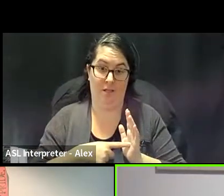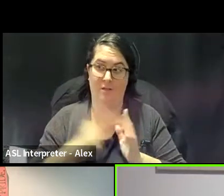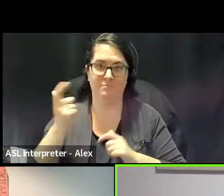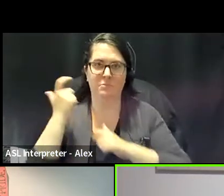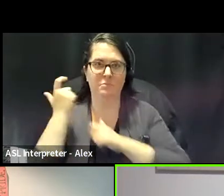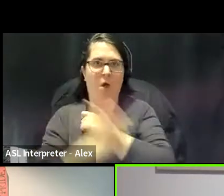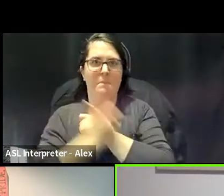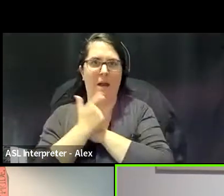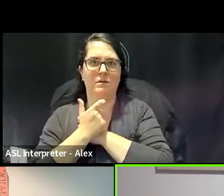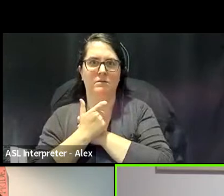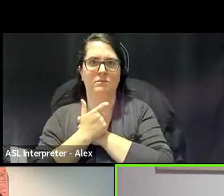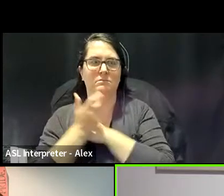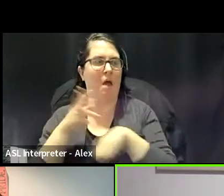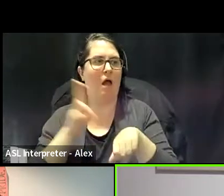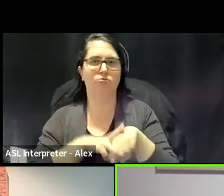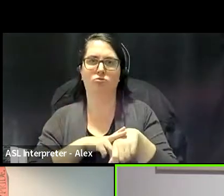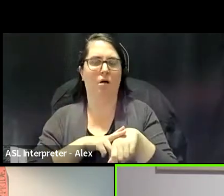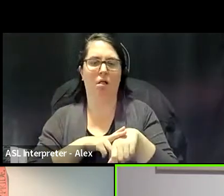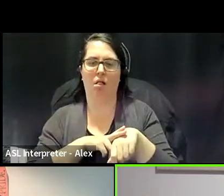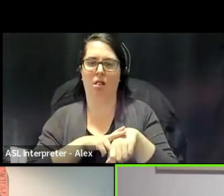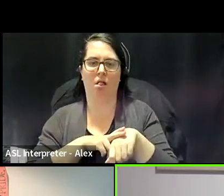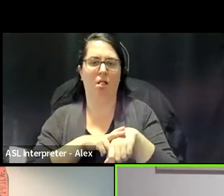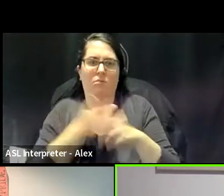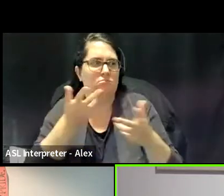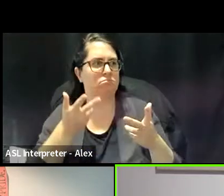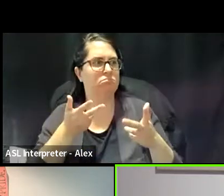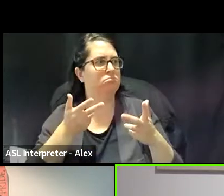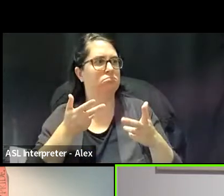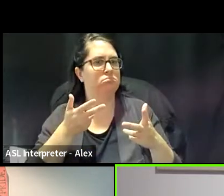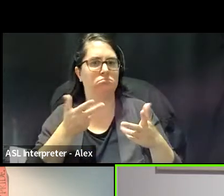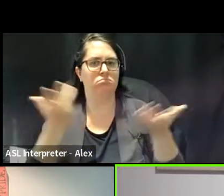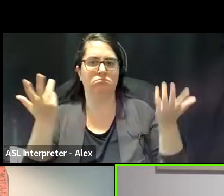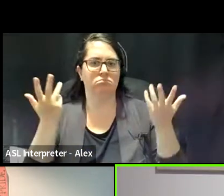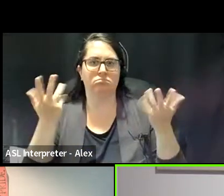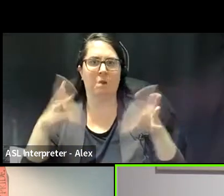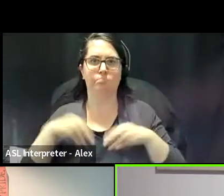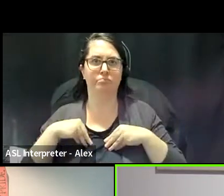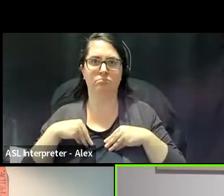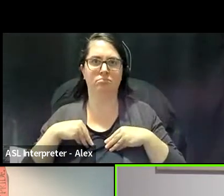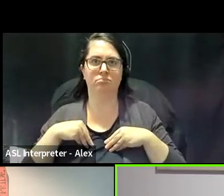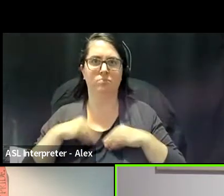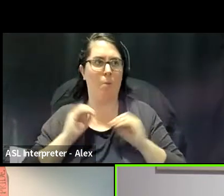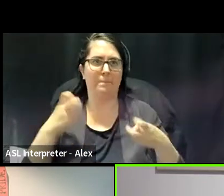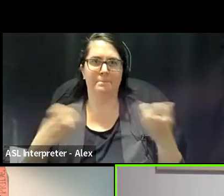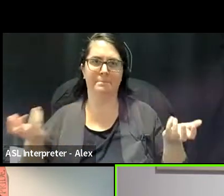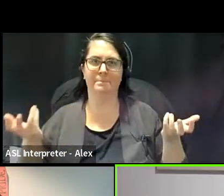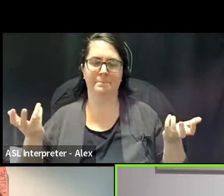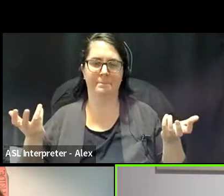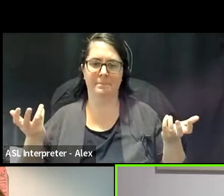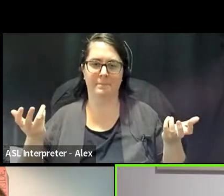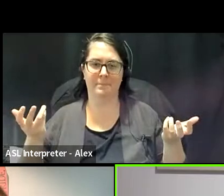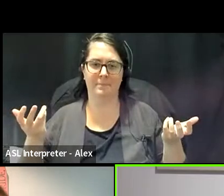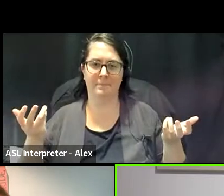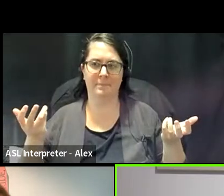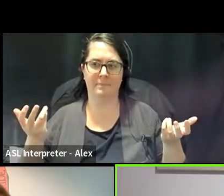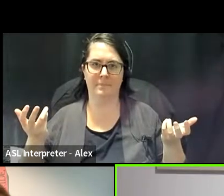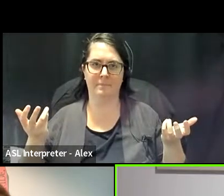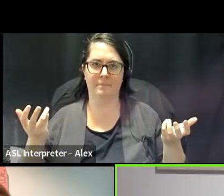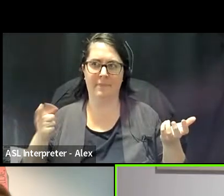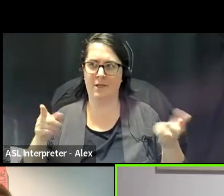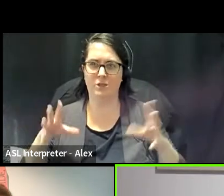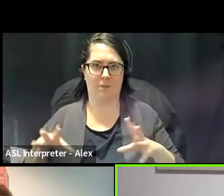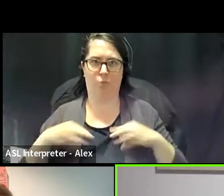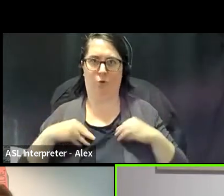It's just like a natural, normal way that we lived is embracing